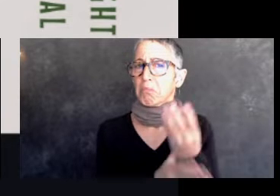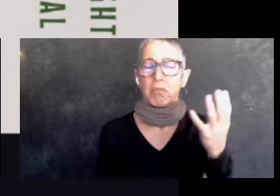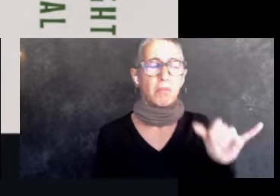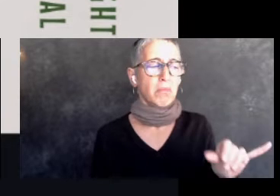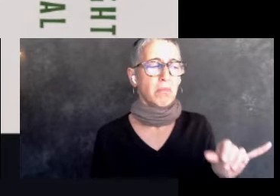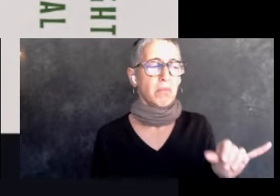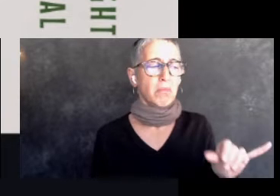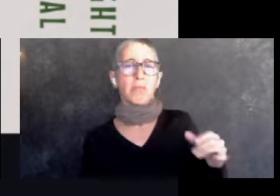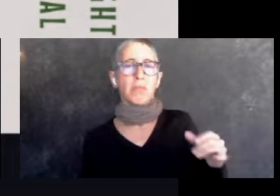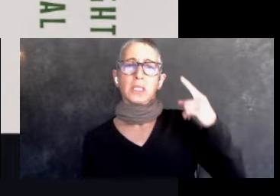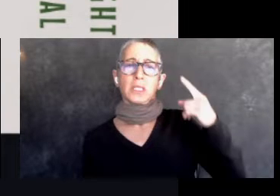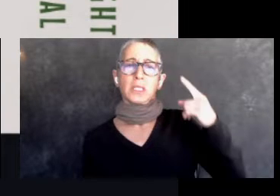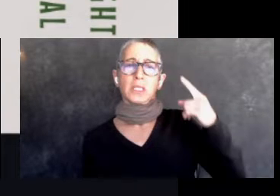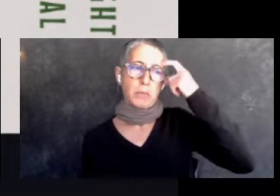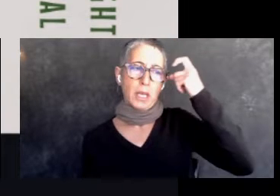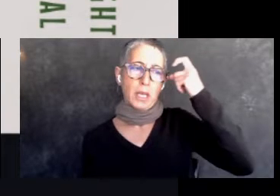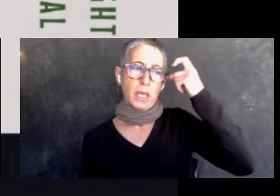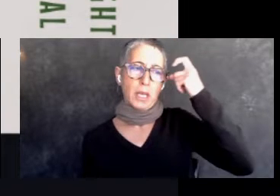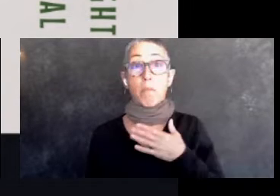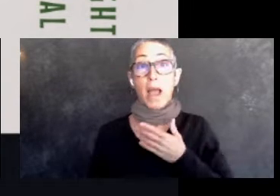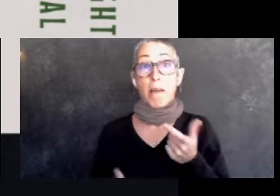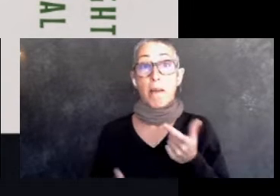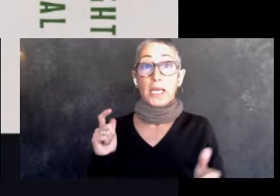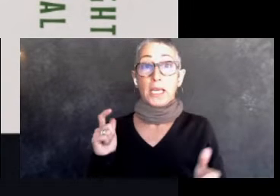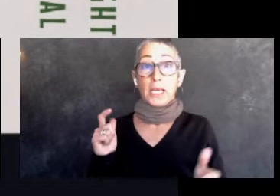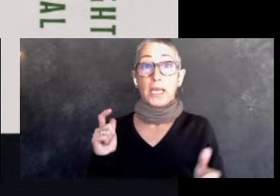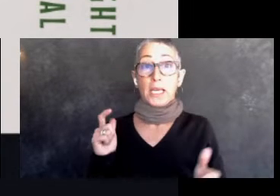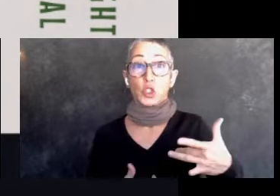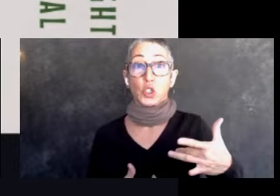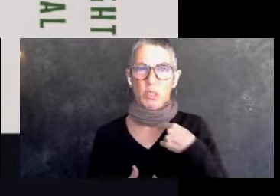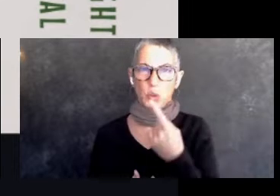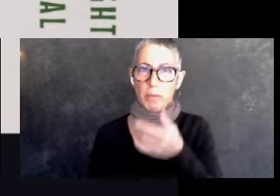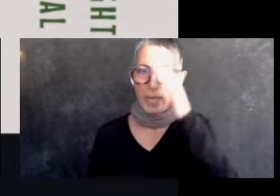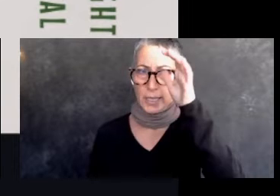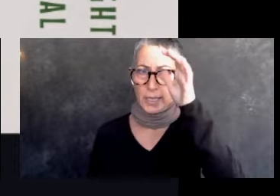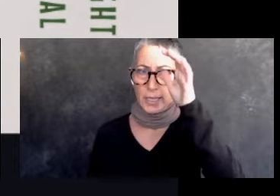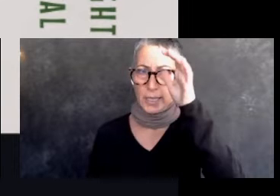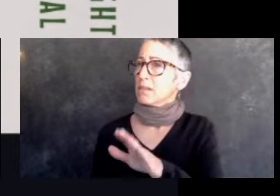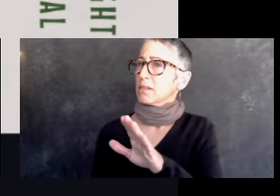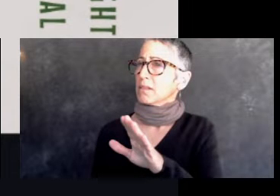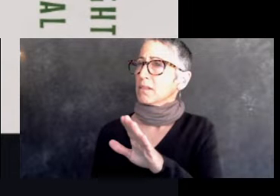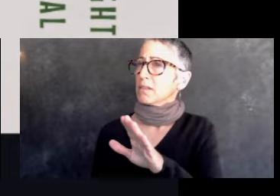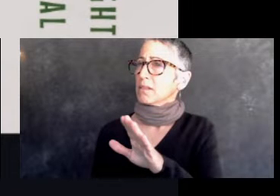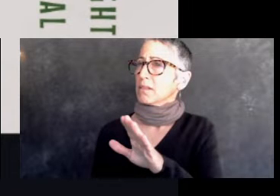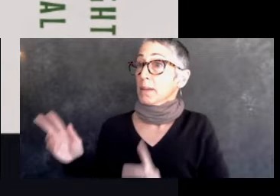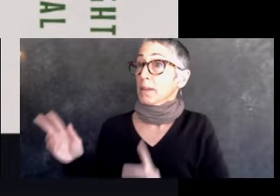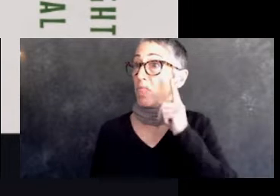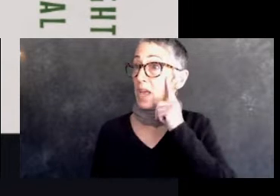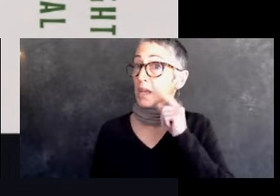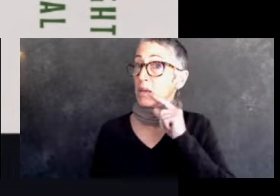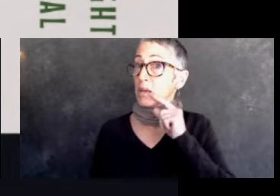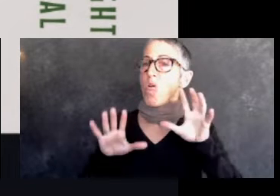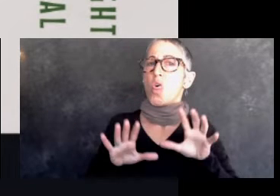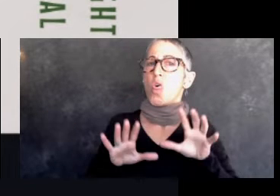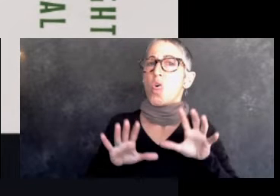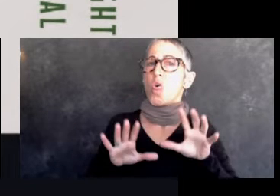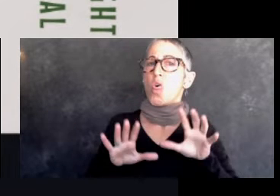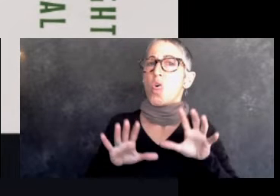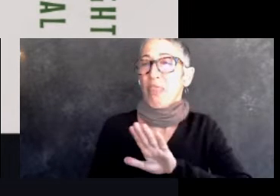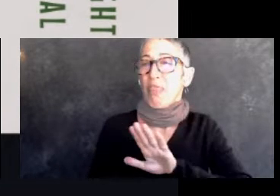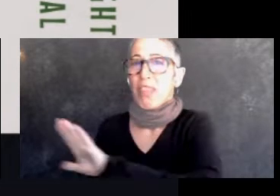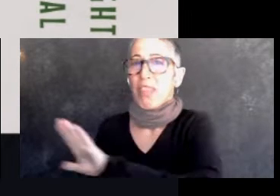concerns that I told my husband was, I don't want people to think that I'm coming into their space and trying to change it, uh,